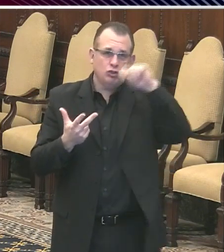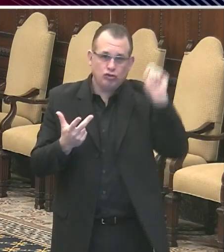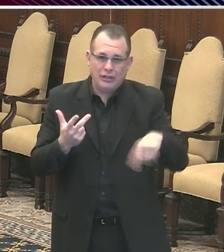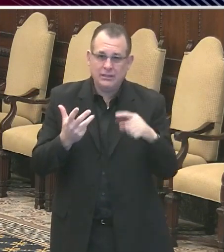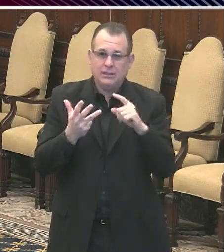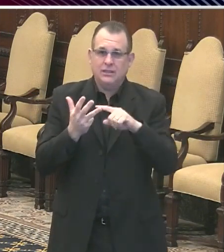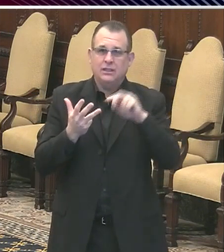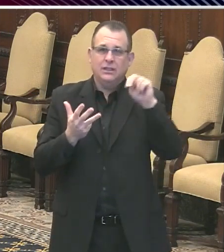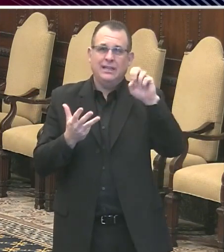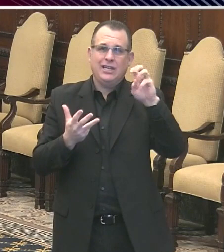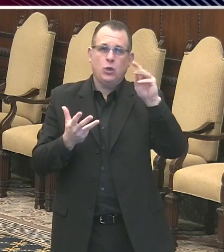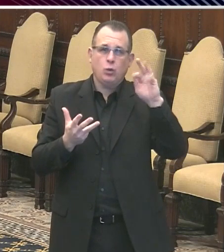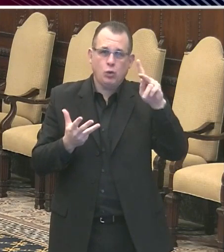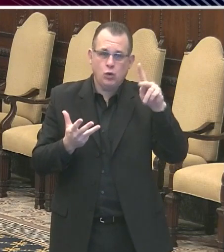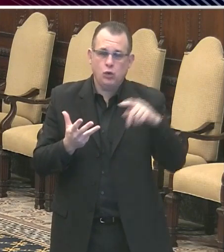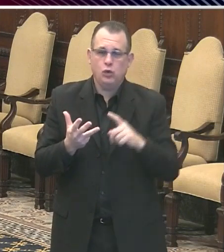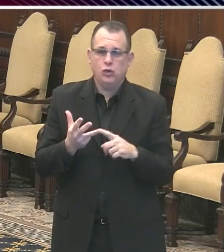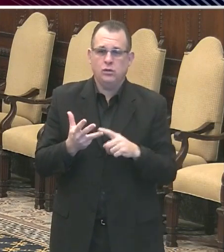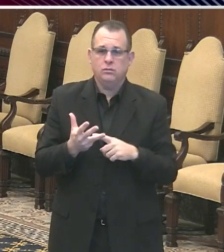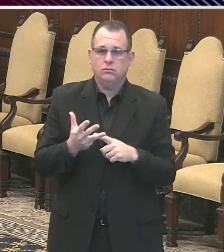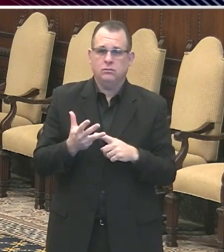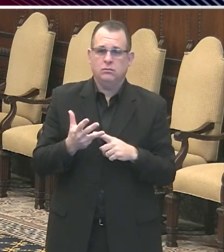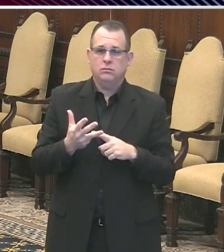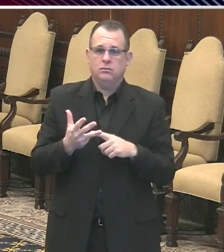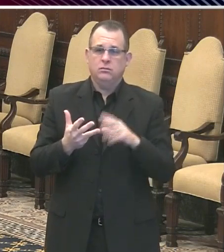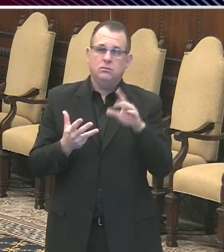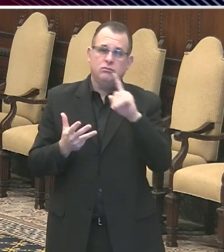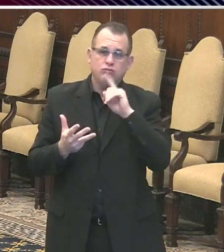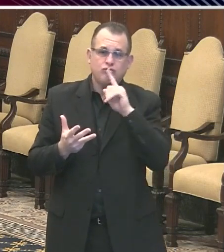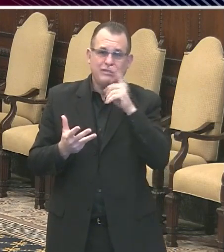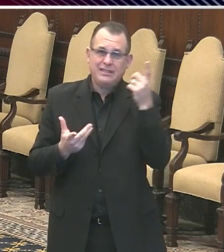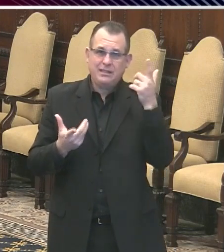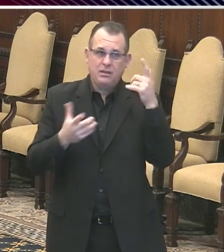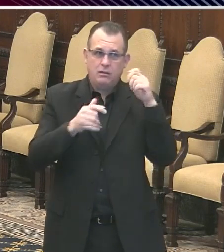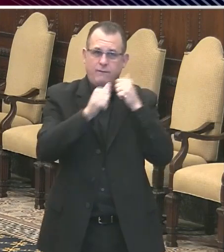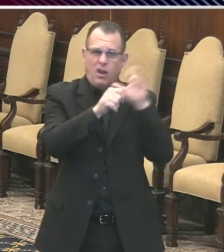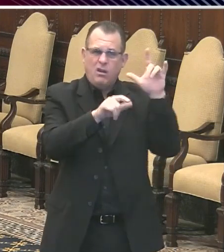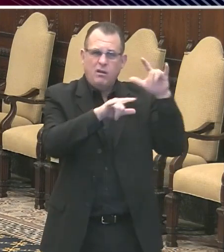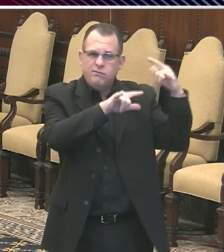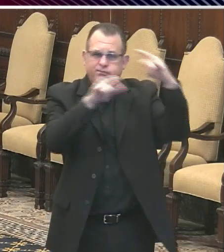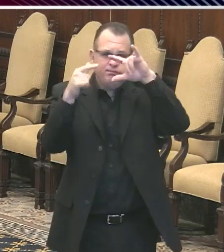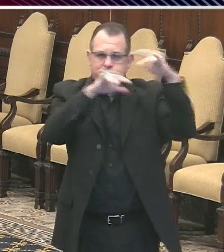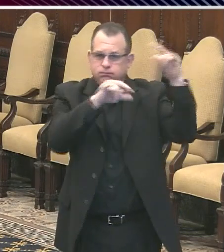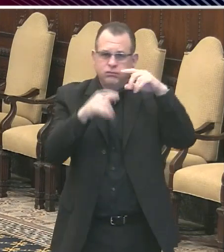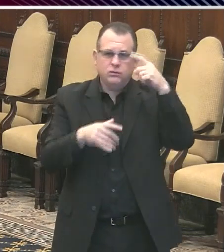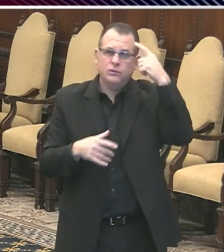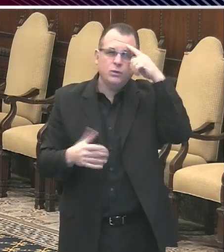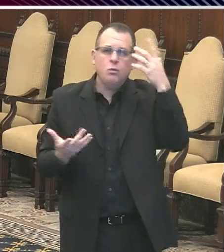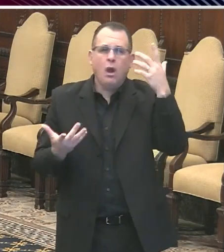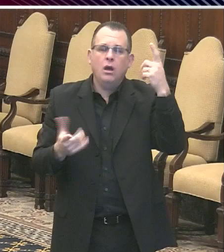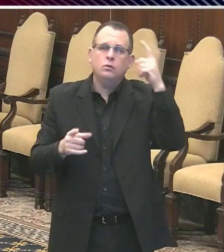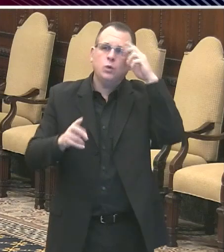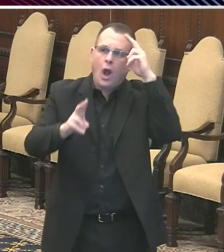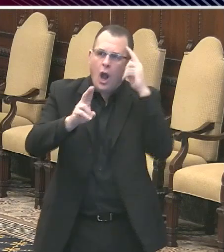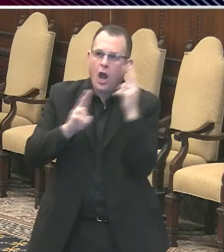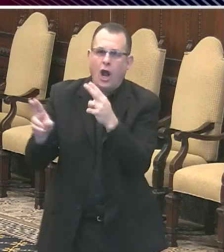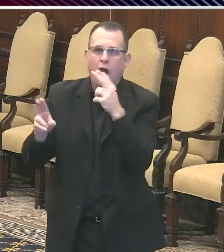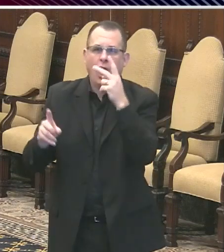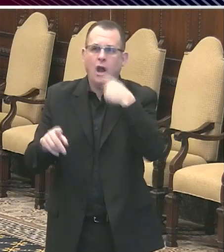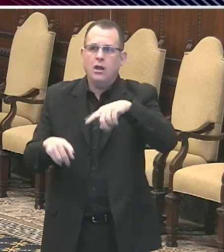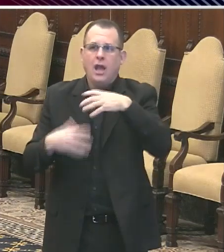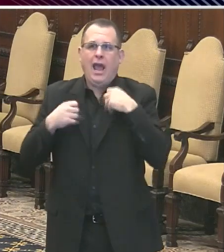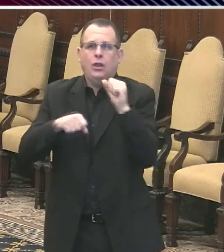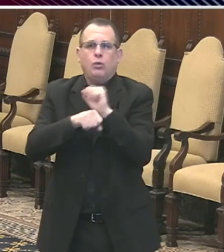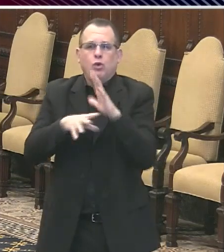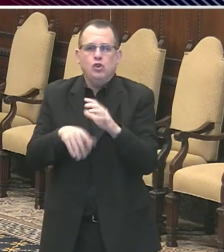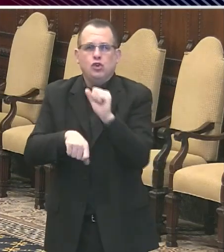a collaborative salute from the Air Force and from the Navy. The flyover will recognize health care workers, first responders, military and